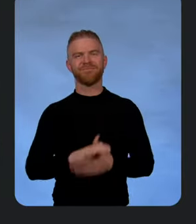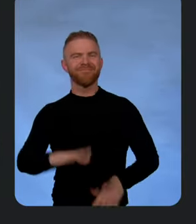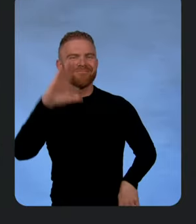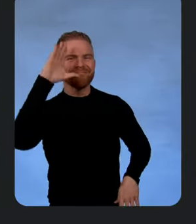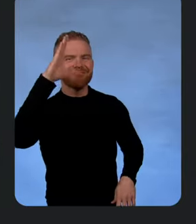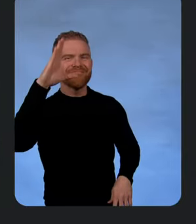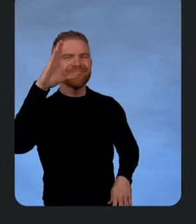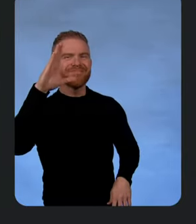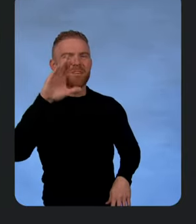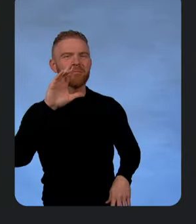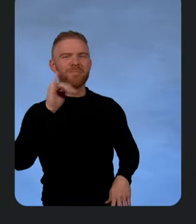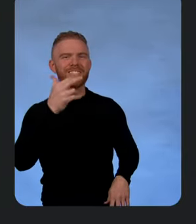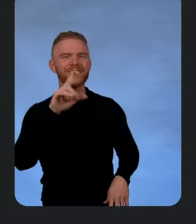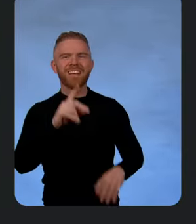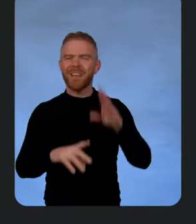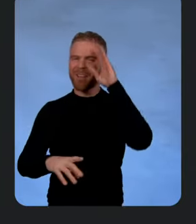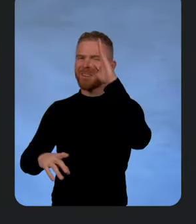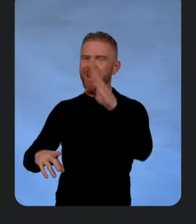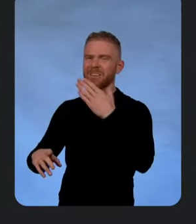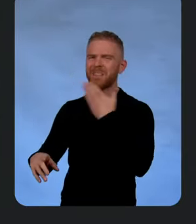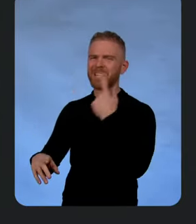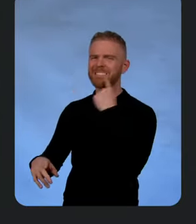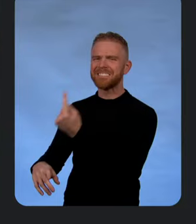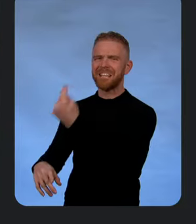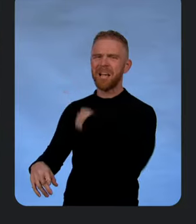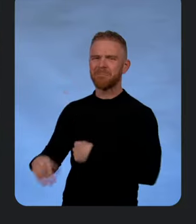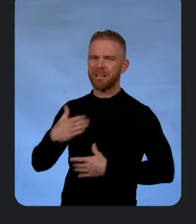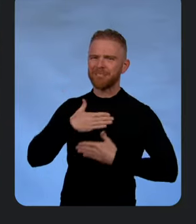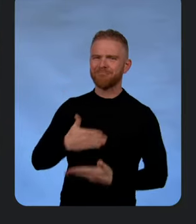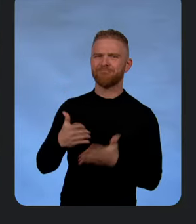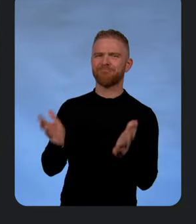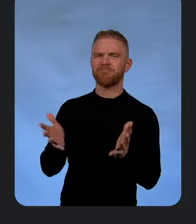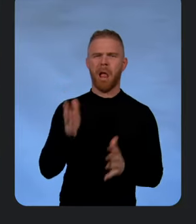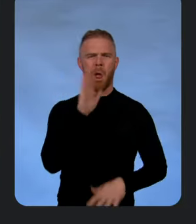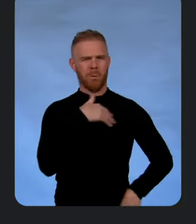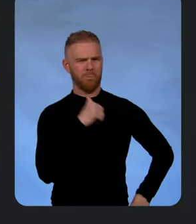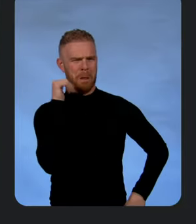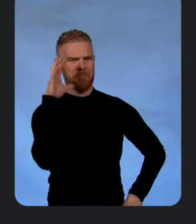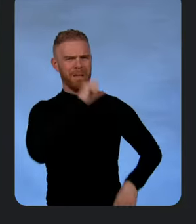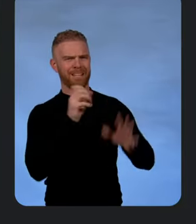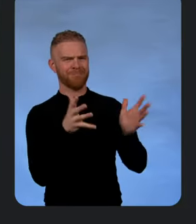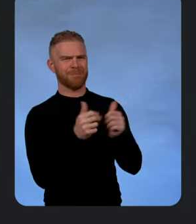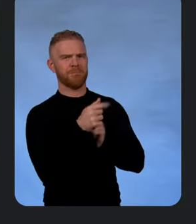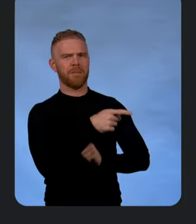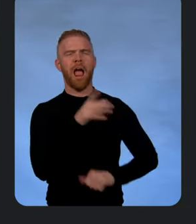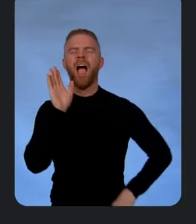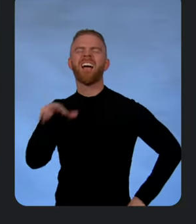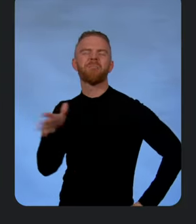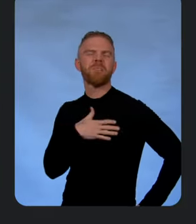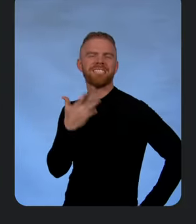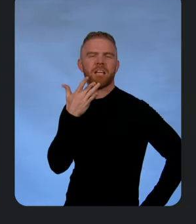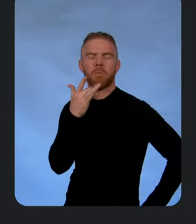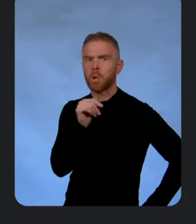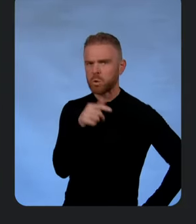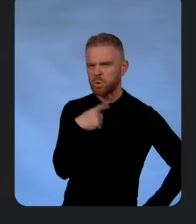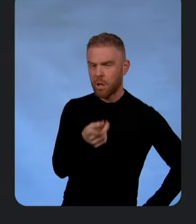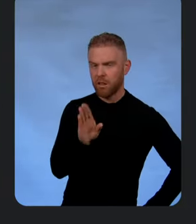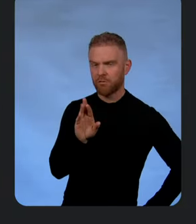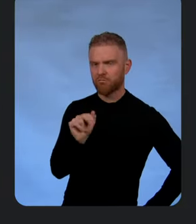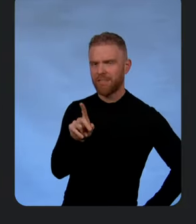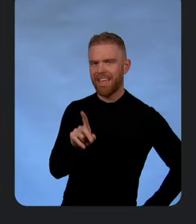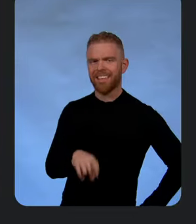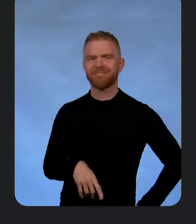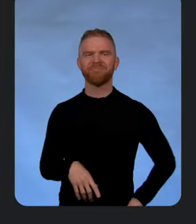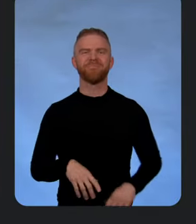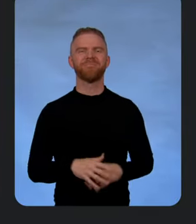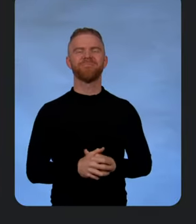Hey. Thank you for being willing to hang out with me today. I wouldn't miss it for the world. I know. That's why you're my favorite. Don't tell Brad. Chen, I think you have